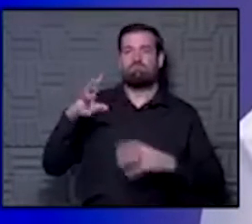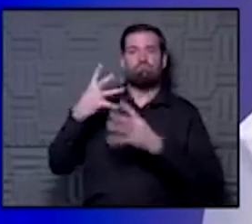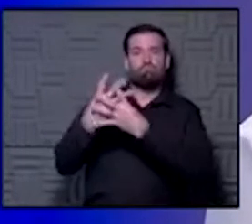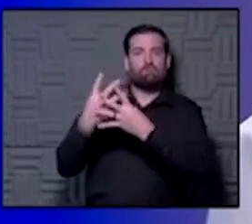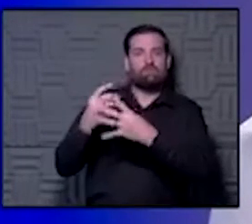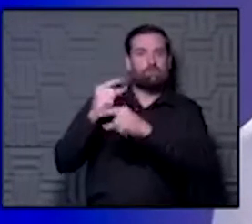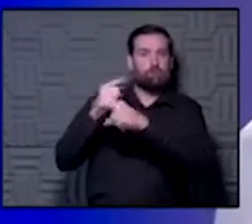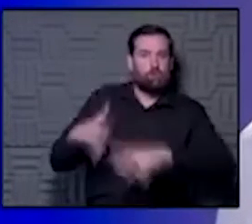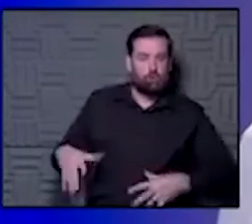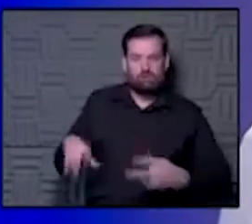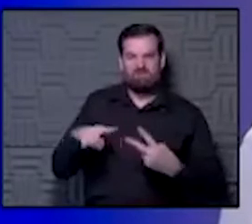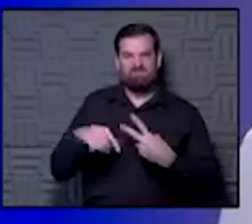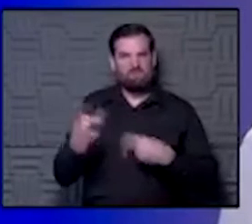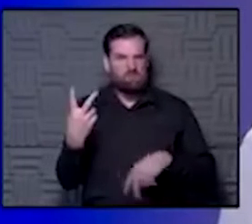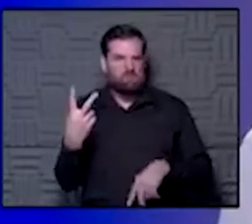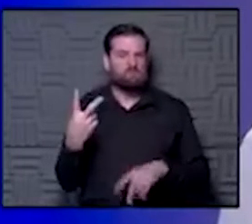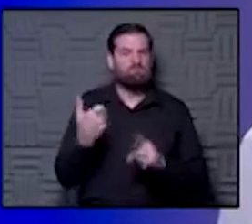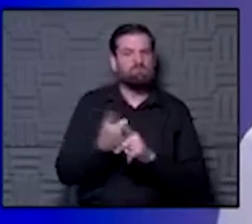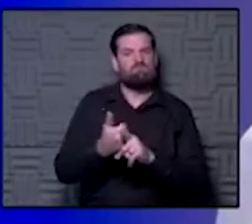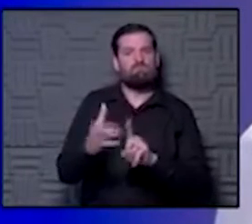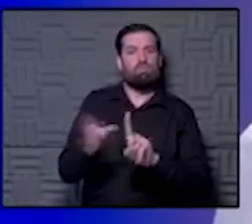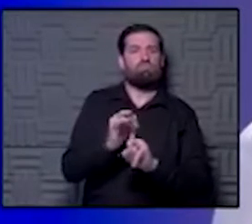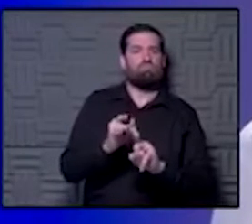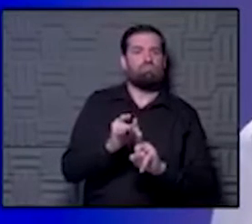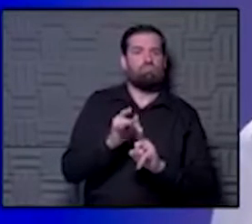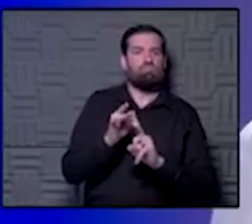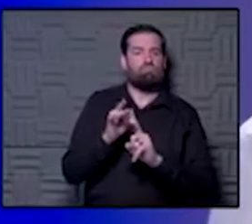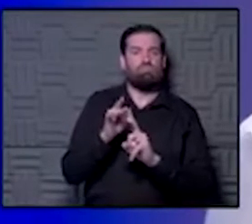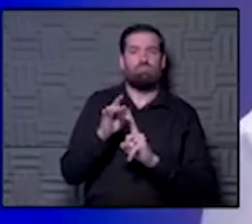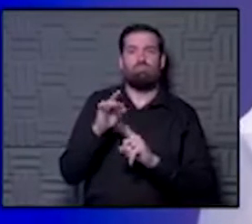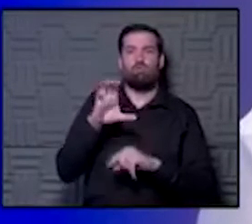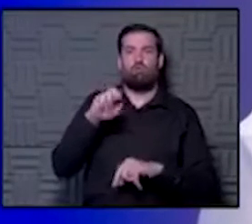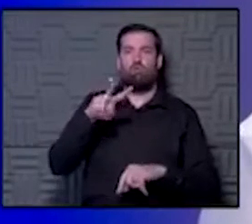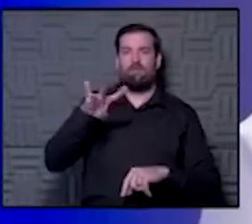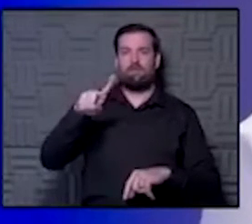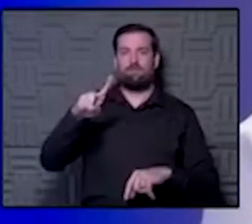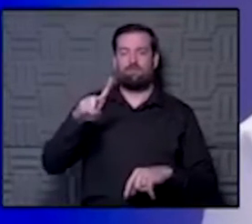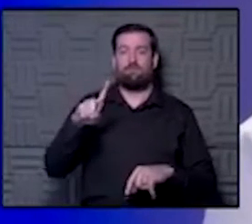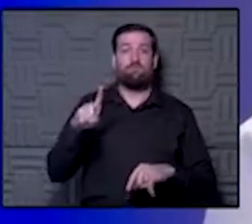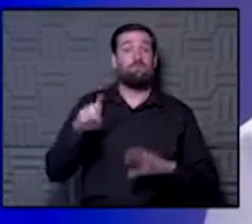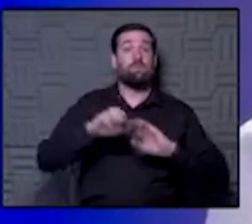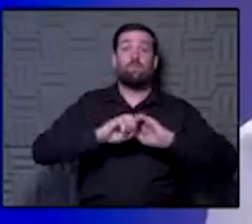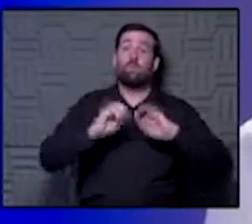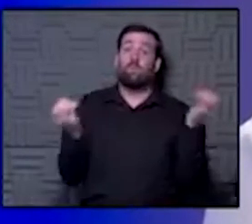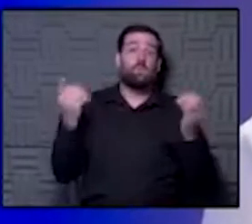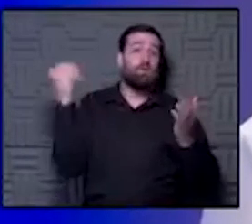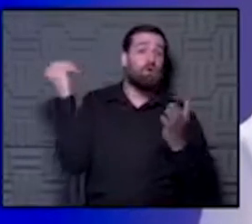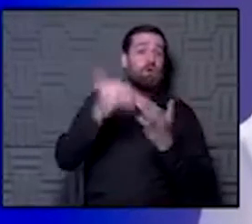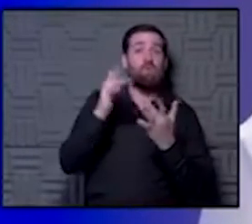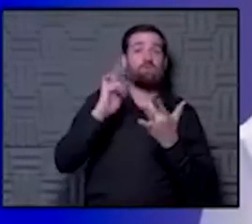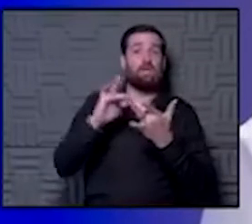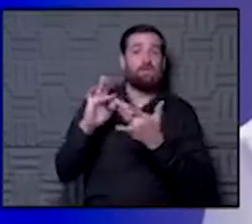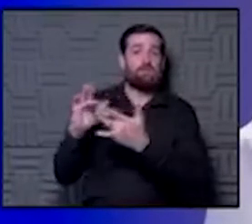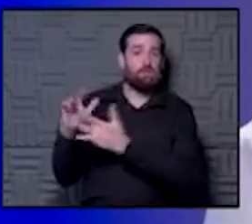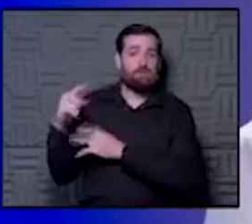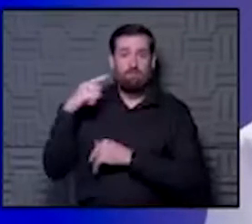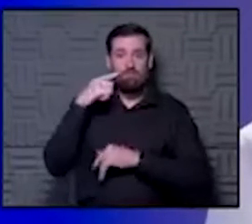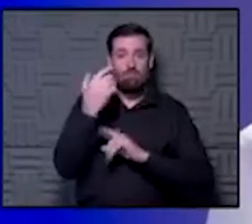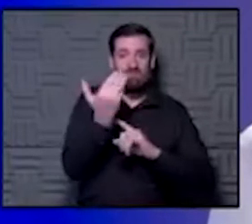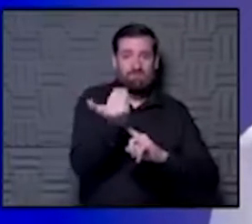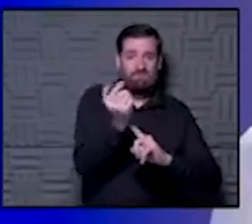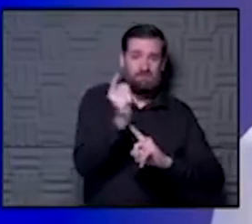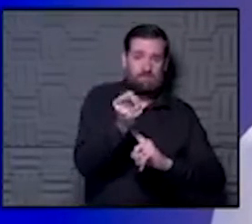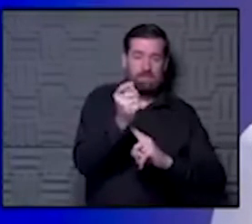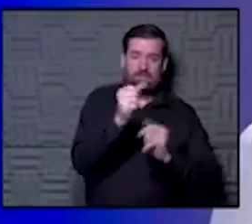two prison guards that had gotten COVID-19. They did not have any close contact for somebody for 15 minutes at one